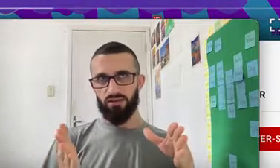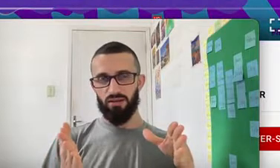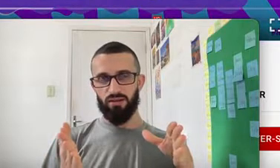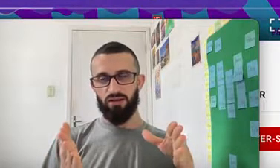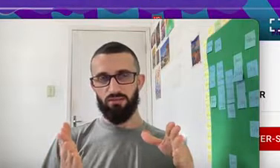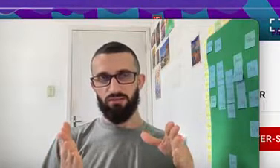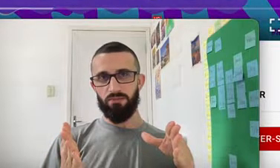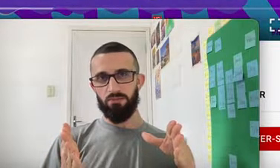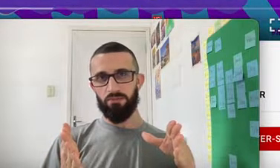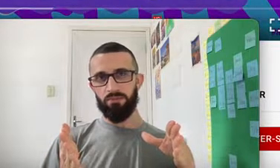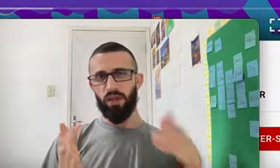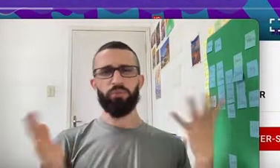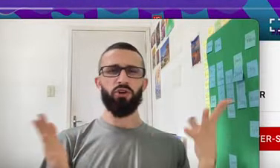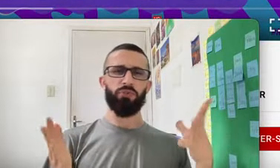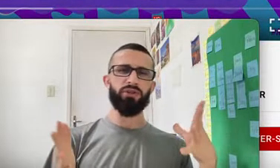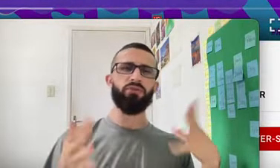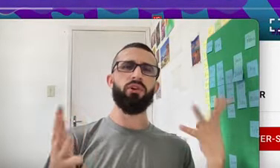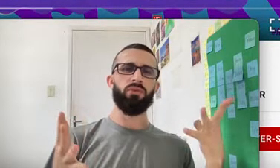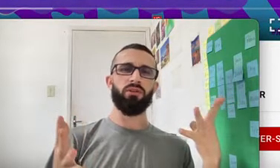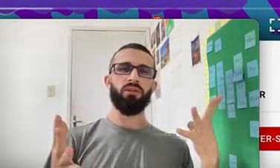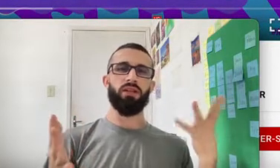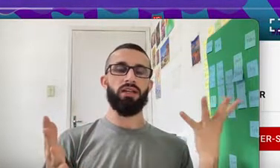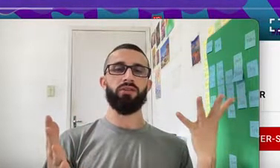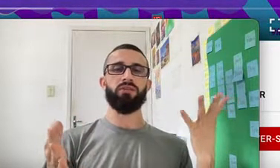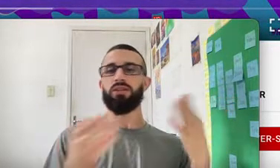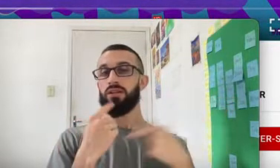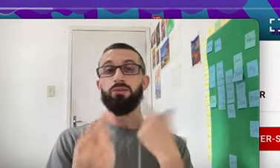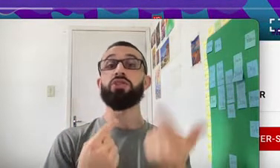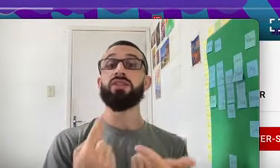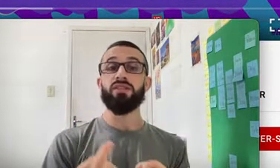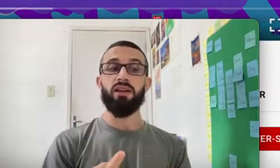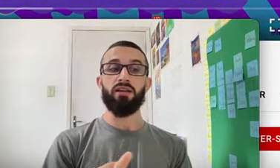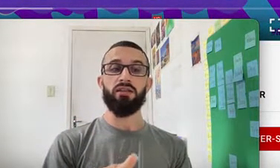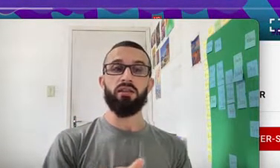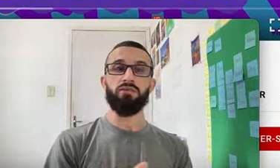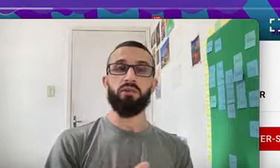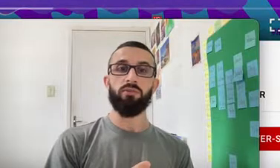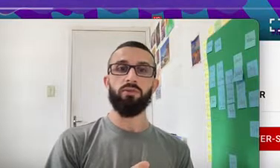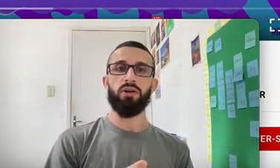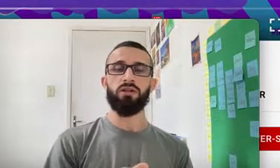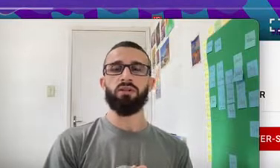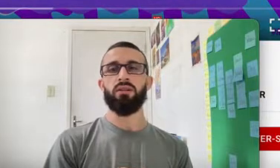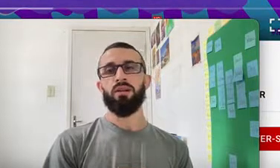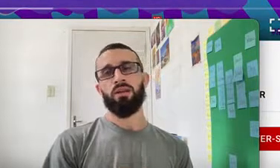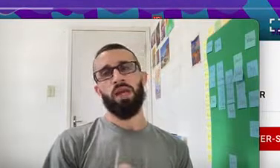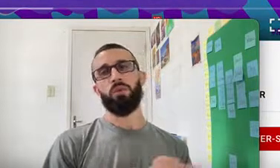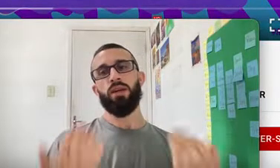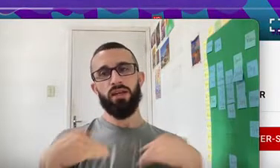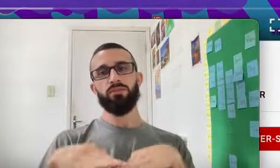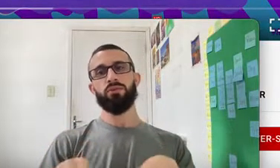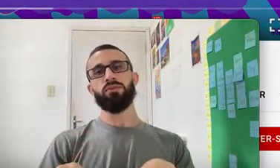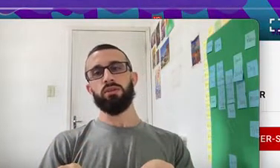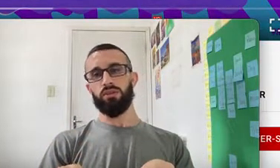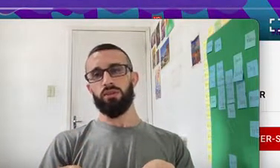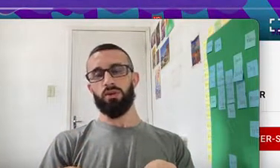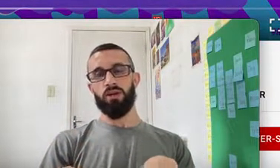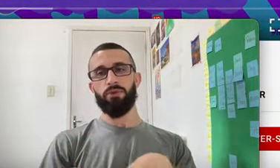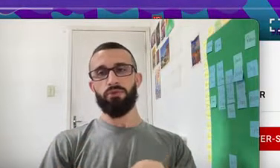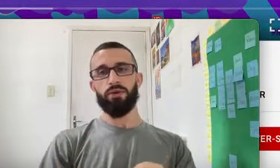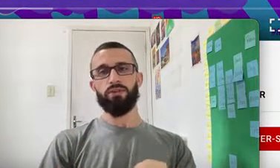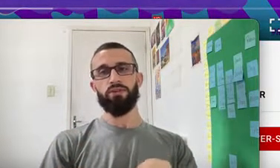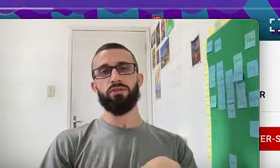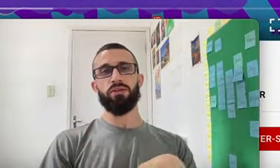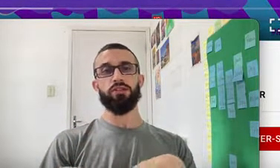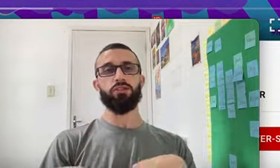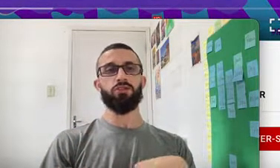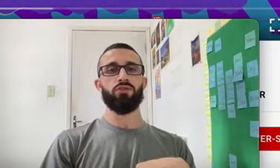The Appropriate Formal Language And Then We Just Say The Informal One And What I Am Doing Here What I